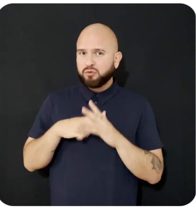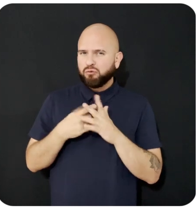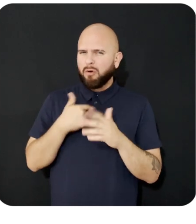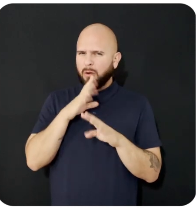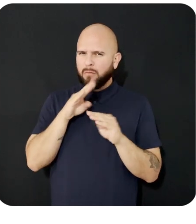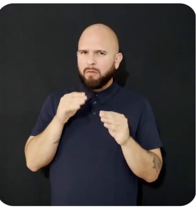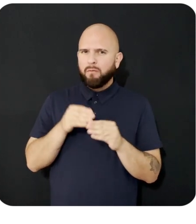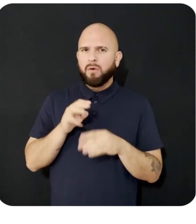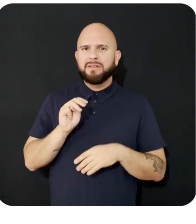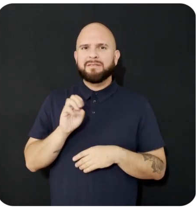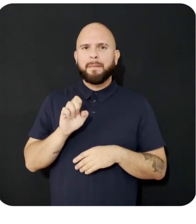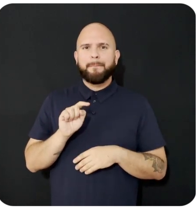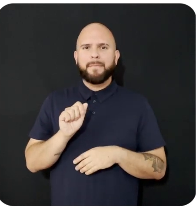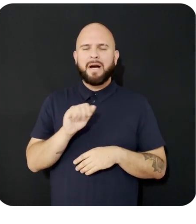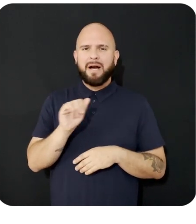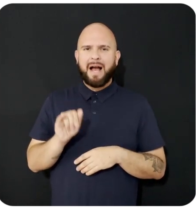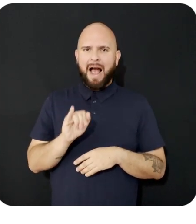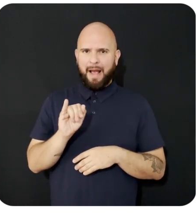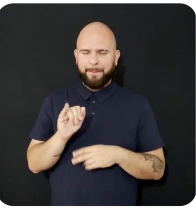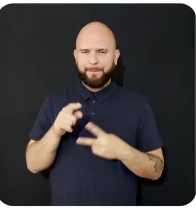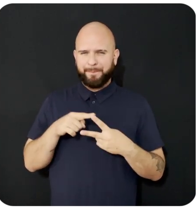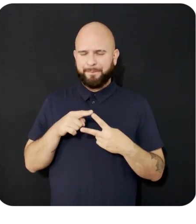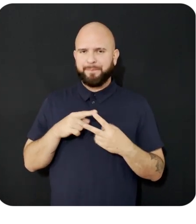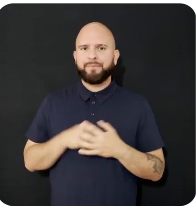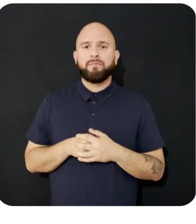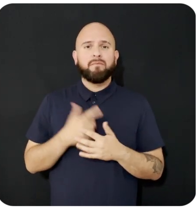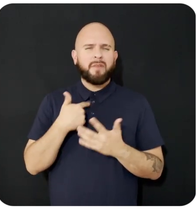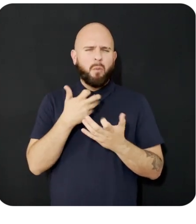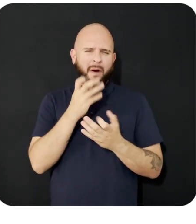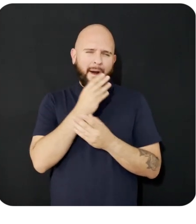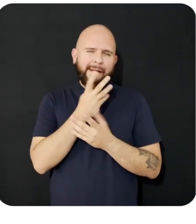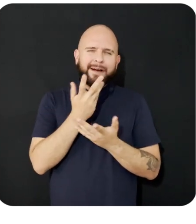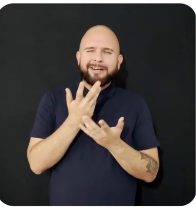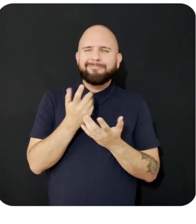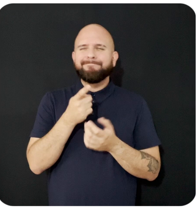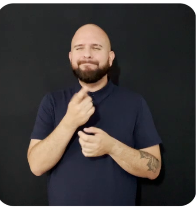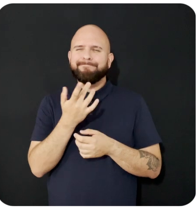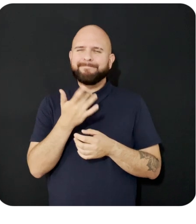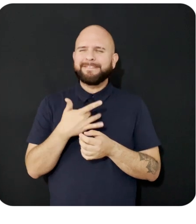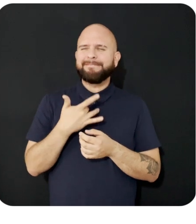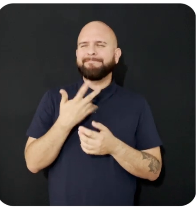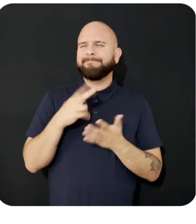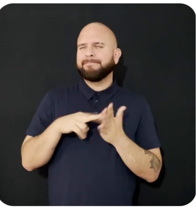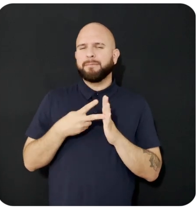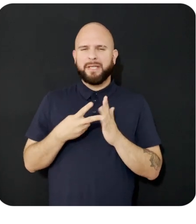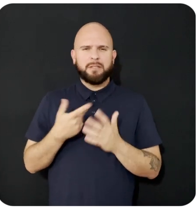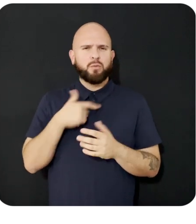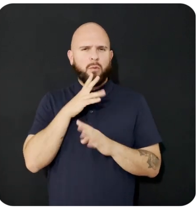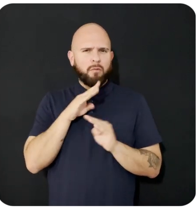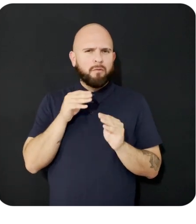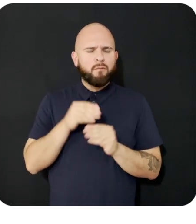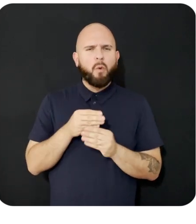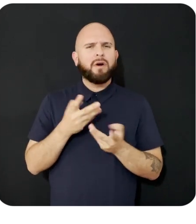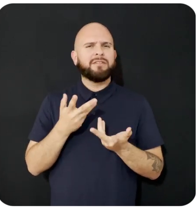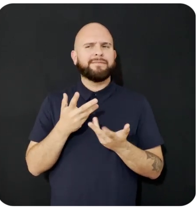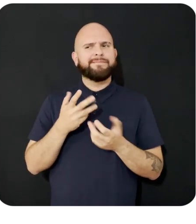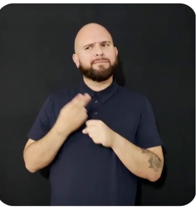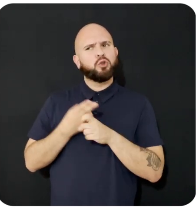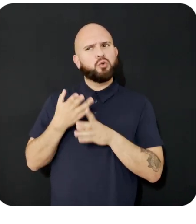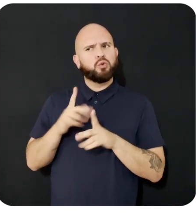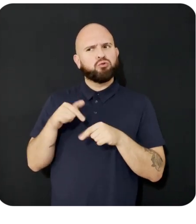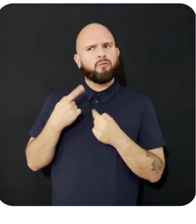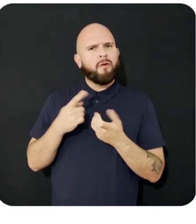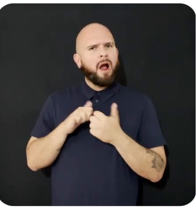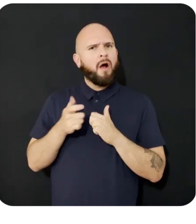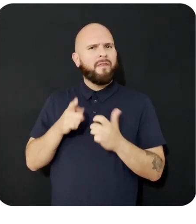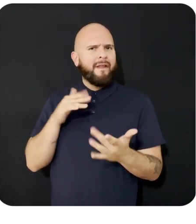Just to give you an idea about the user experience, I'll focus on the key entry points where users can access Meta